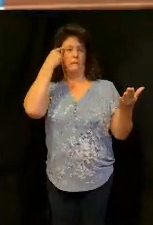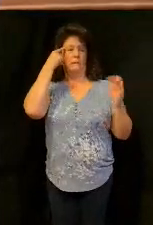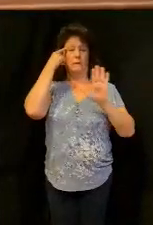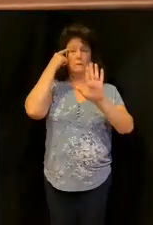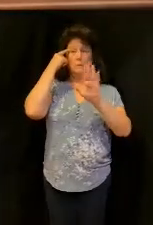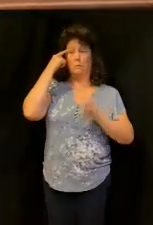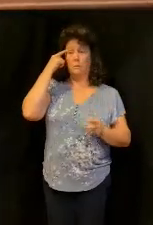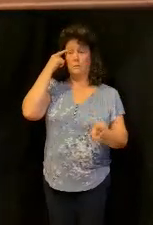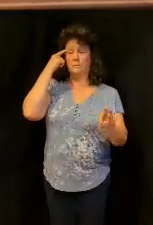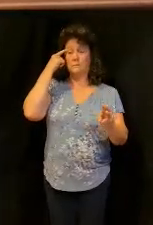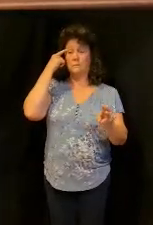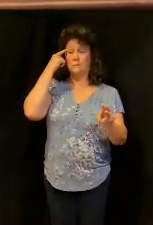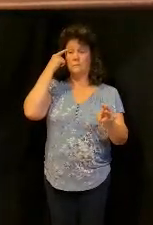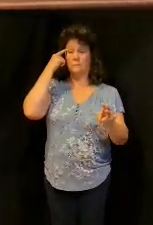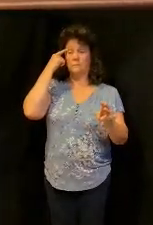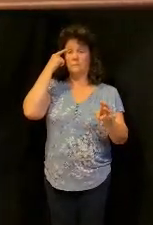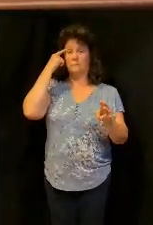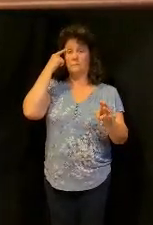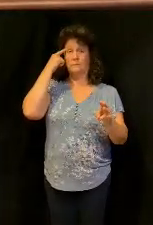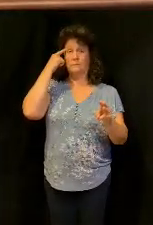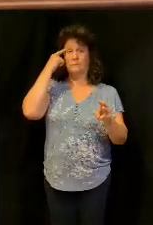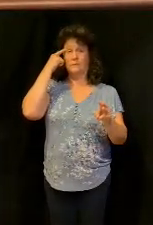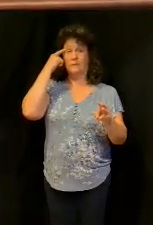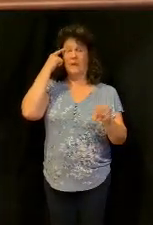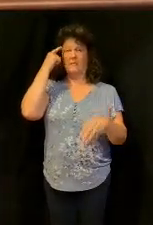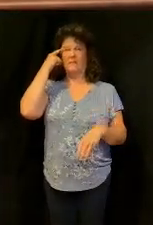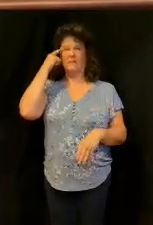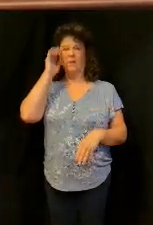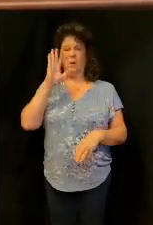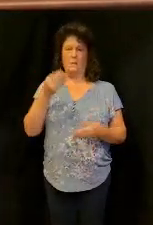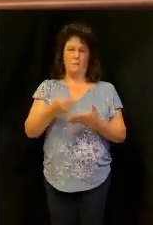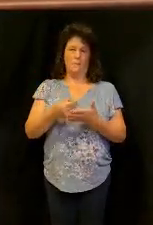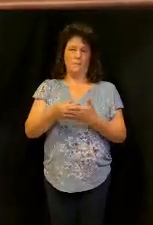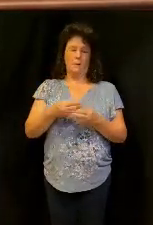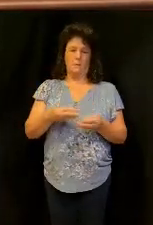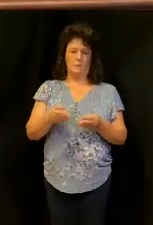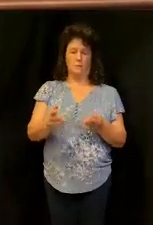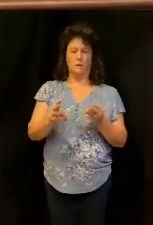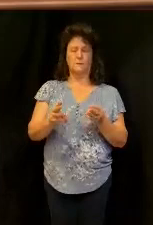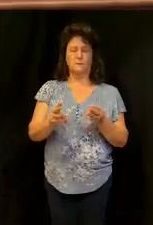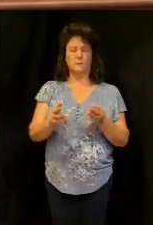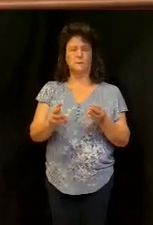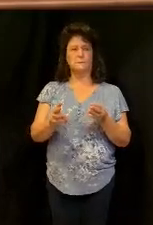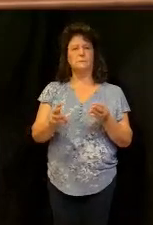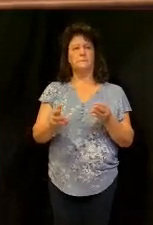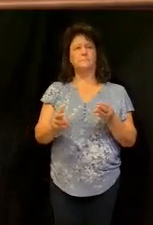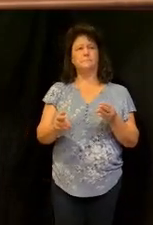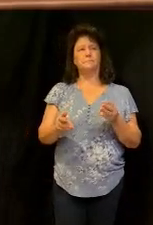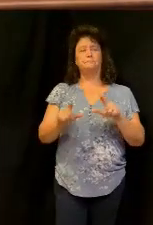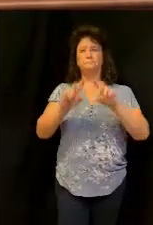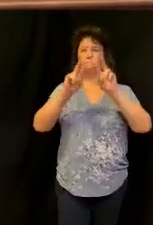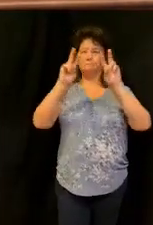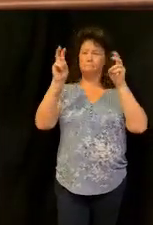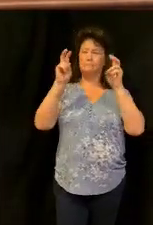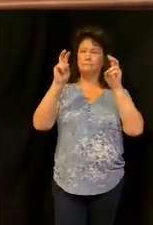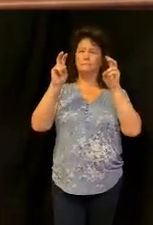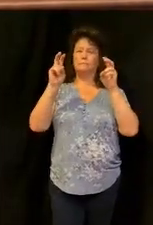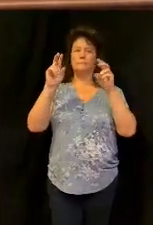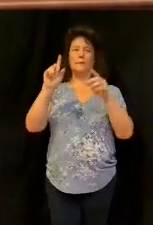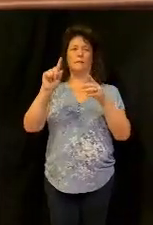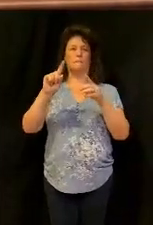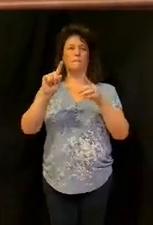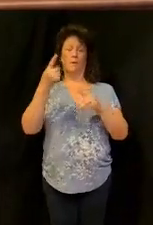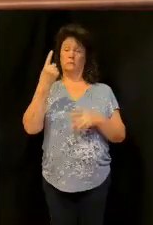We've got to consider our ways. Now, consider your money ways. Let me get this real quick. So, considering your money ways. Number one,